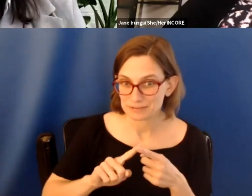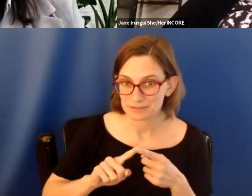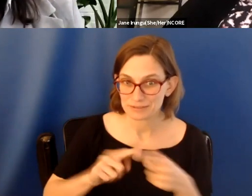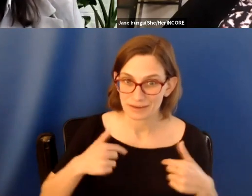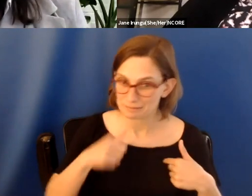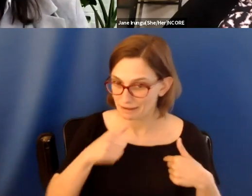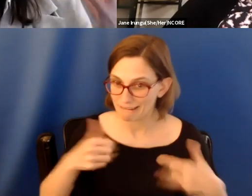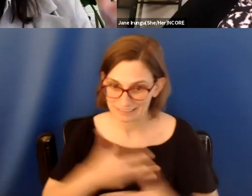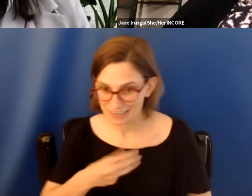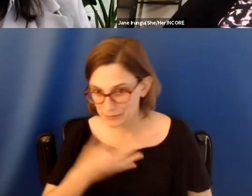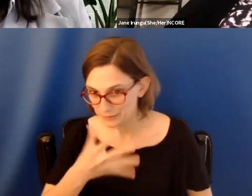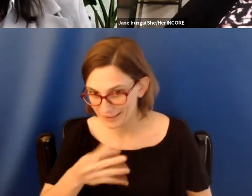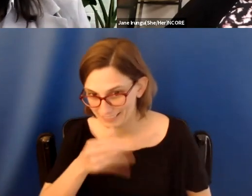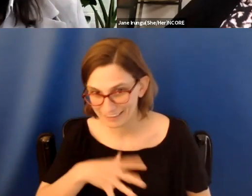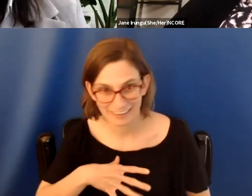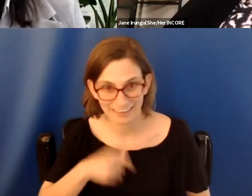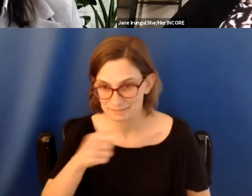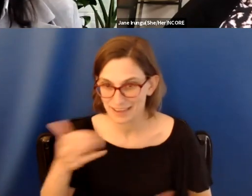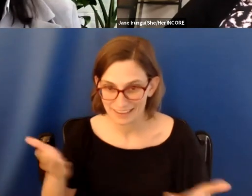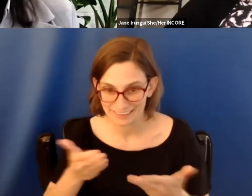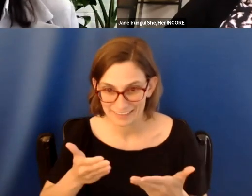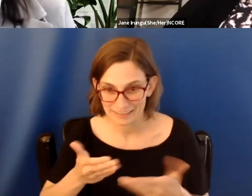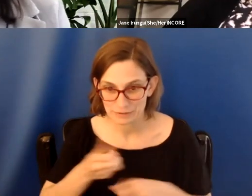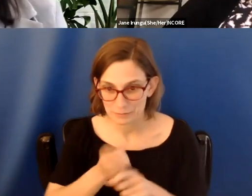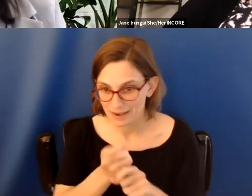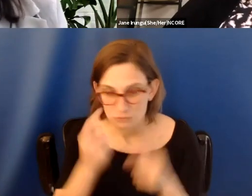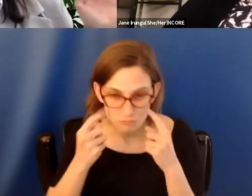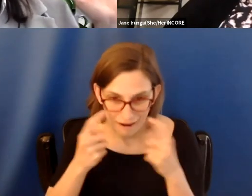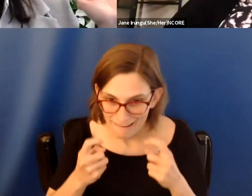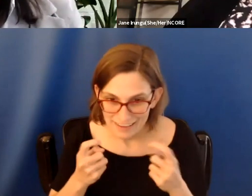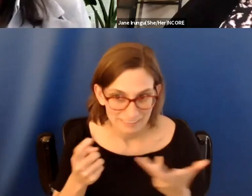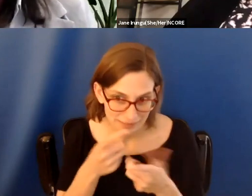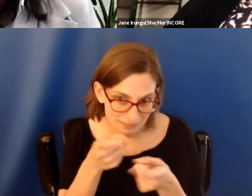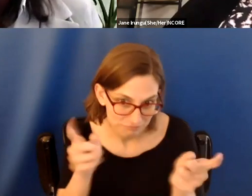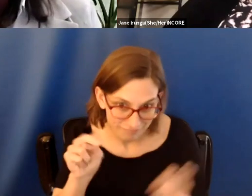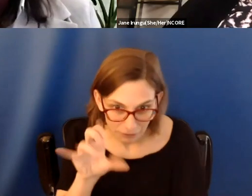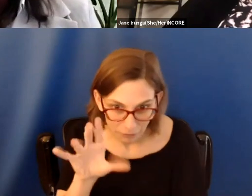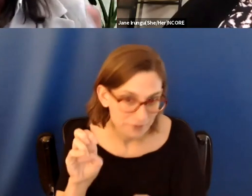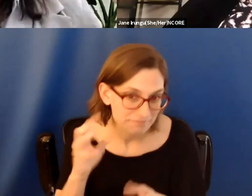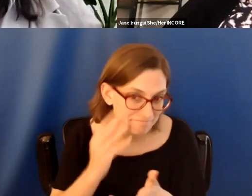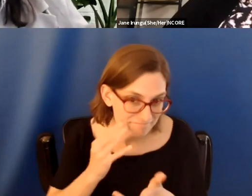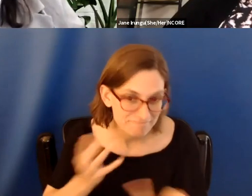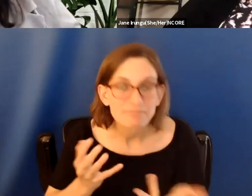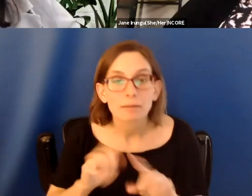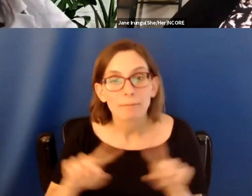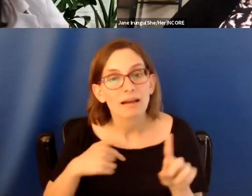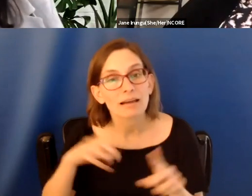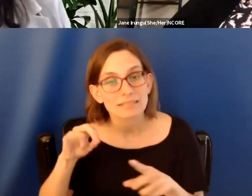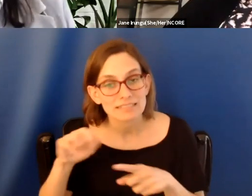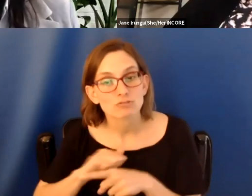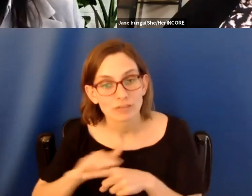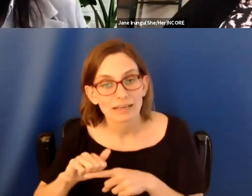a scary white lady and I am not here to make you cry. Um, but I have done trainings. I did one recently in